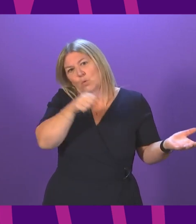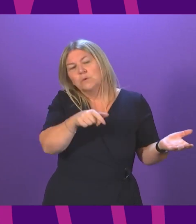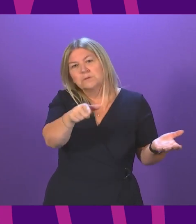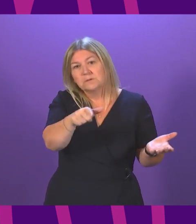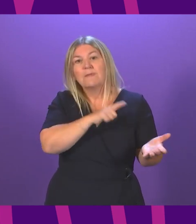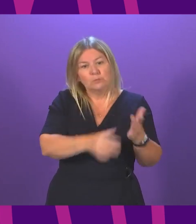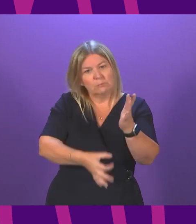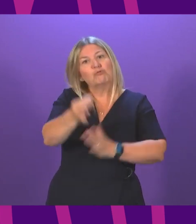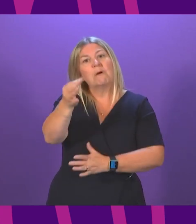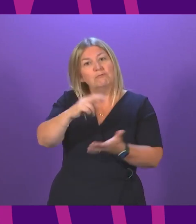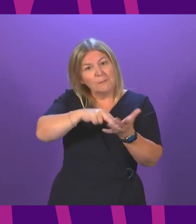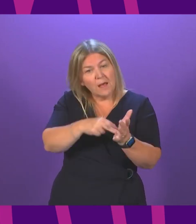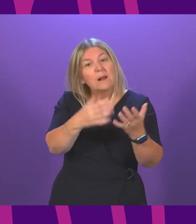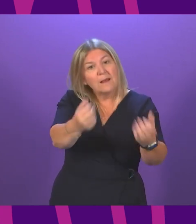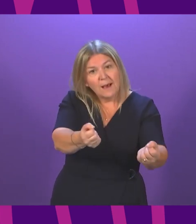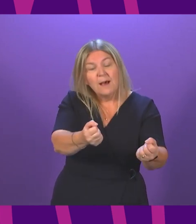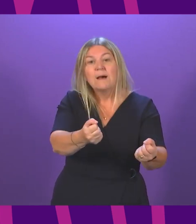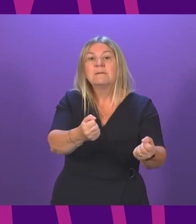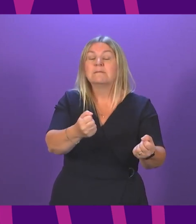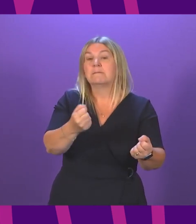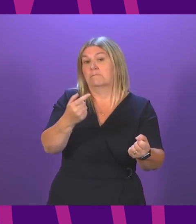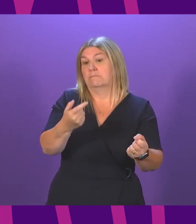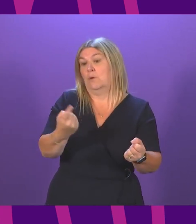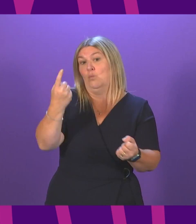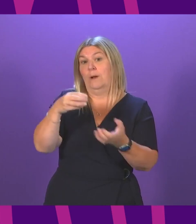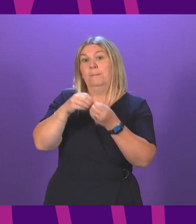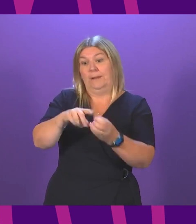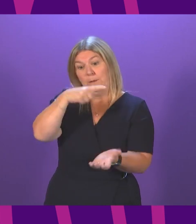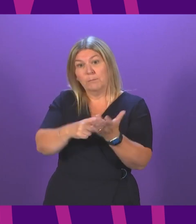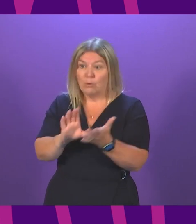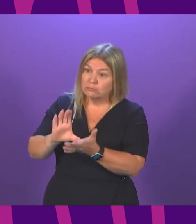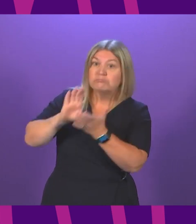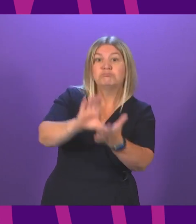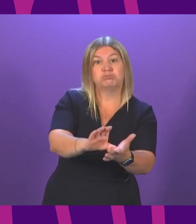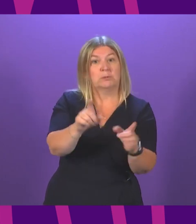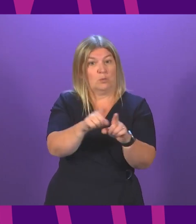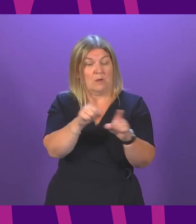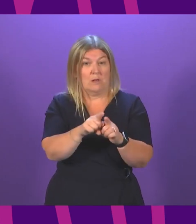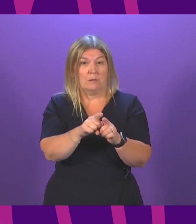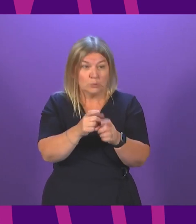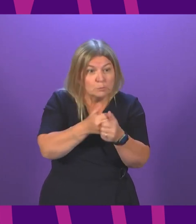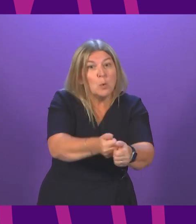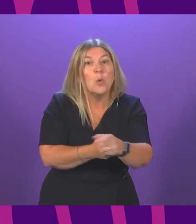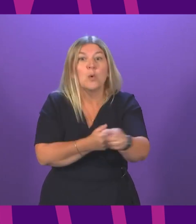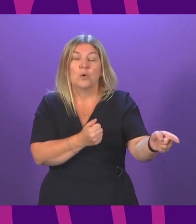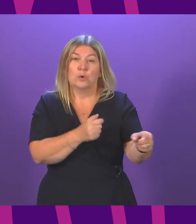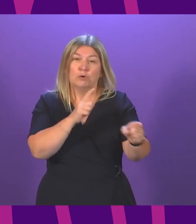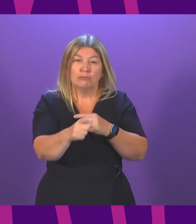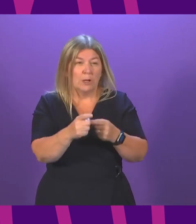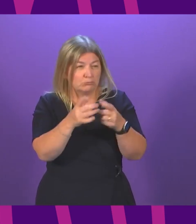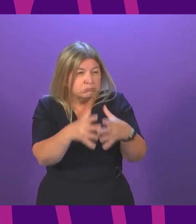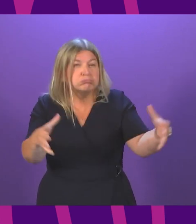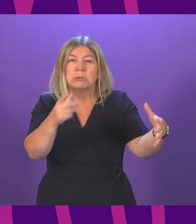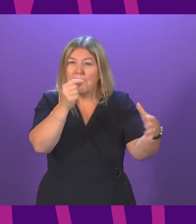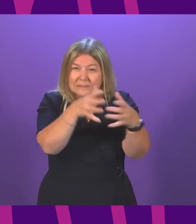That is why the recovery plan, backed by the £1 billion of additional investment, looking to build the capacity in our national health service. This